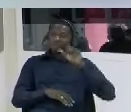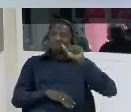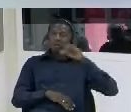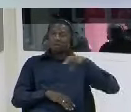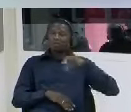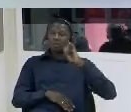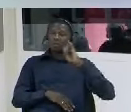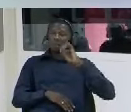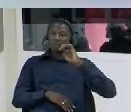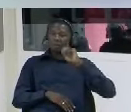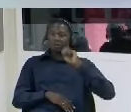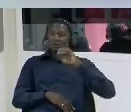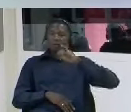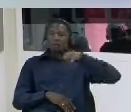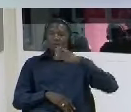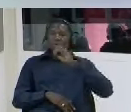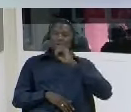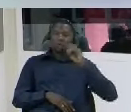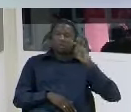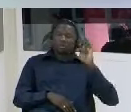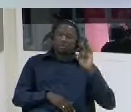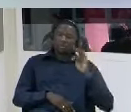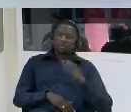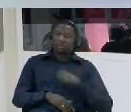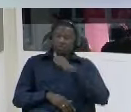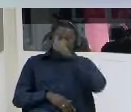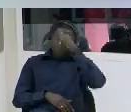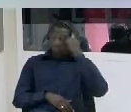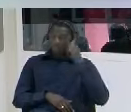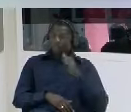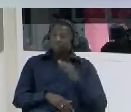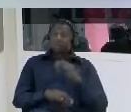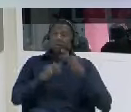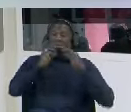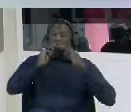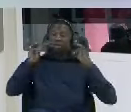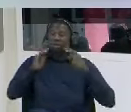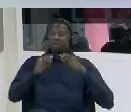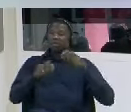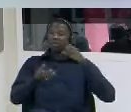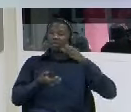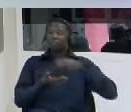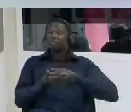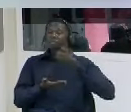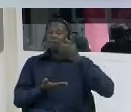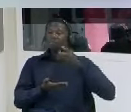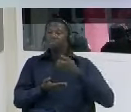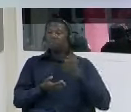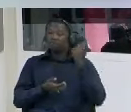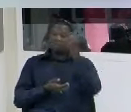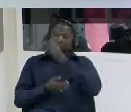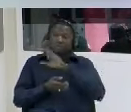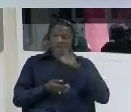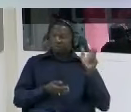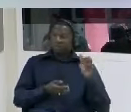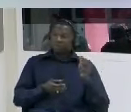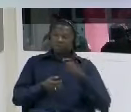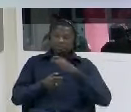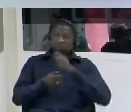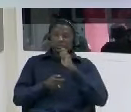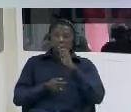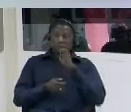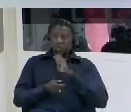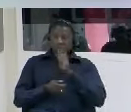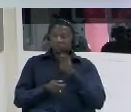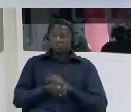he was working with the media foundation for west african journalists i also went